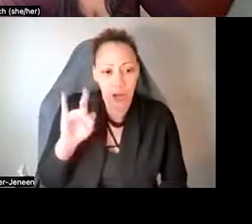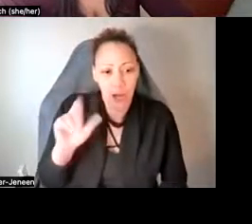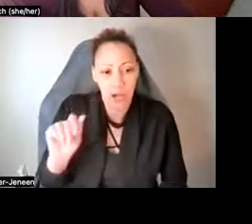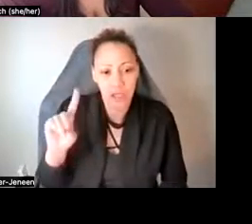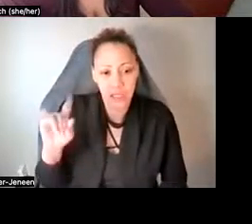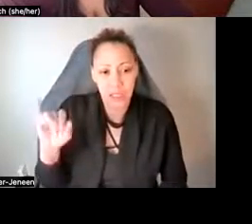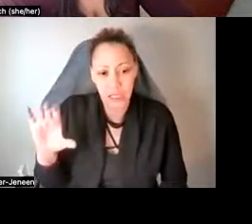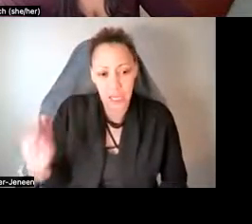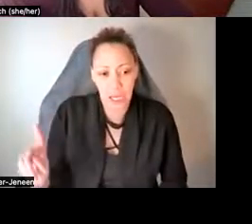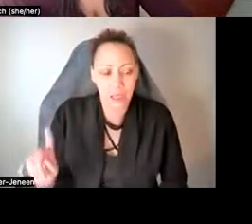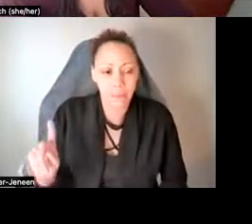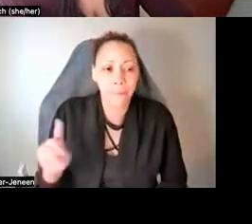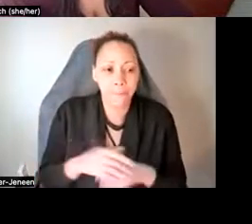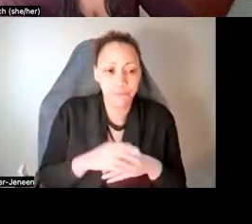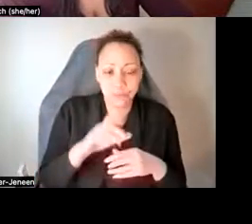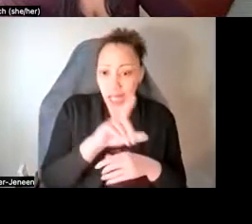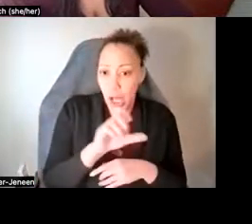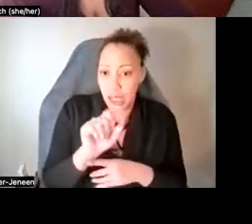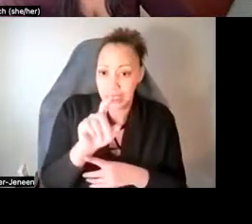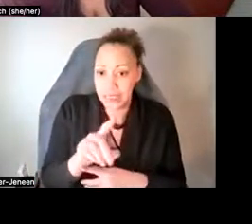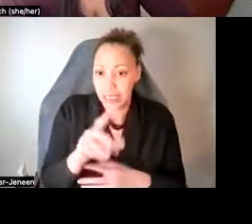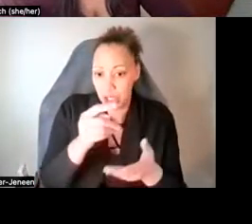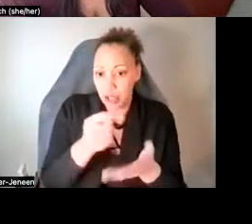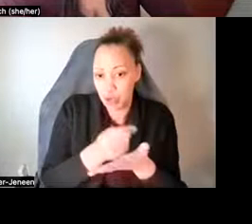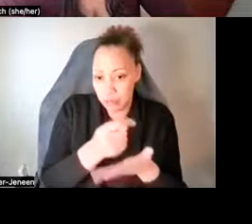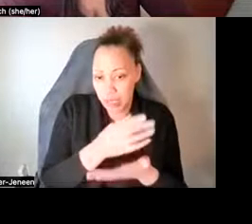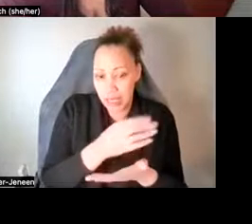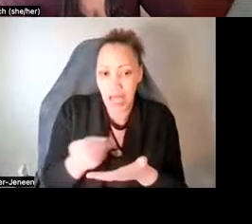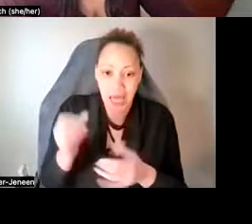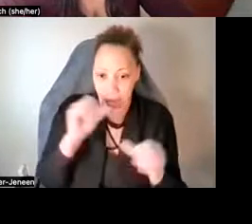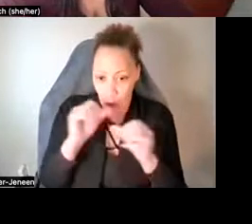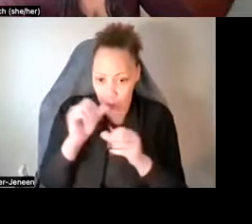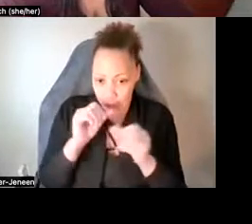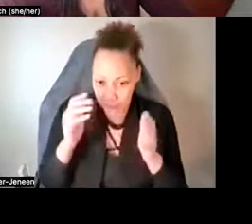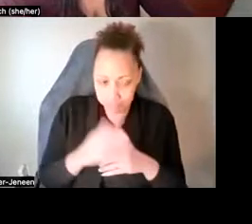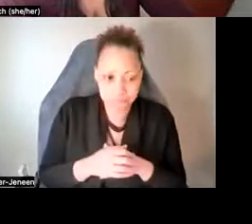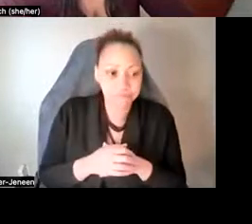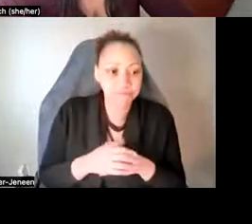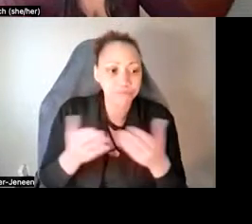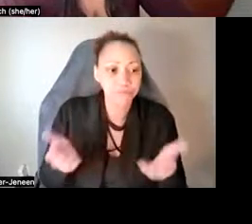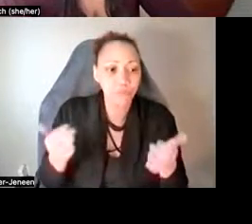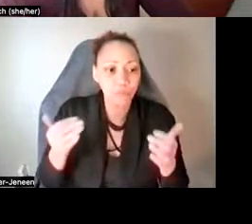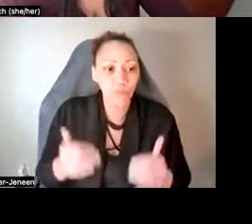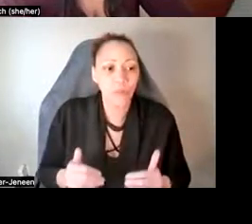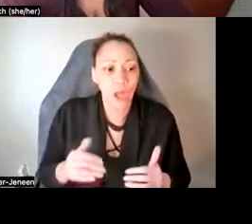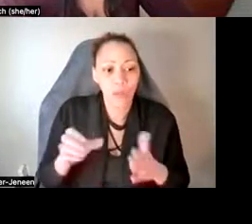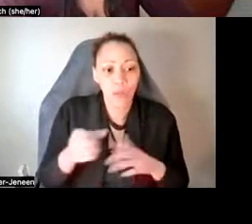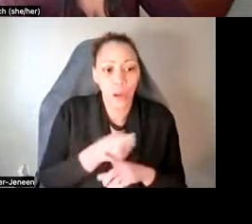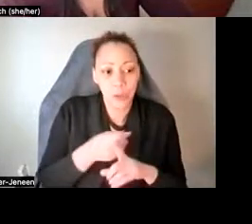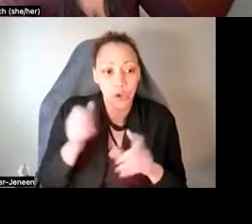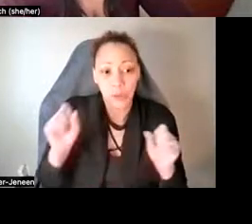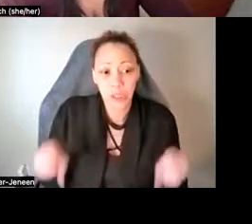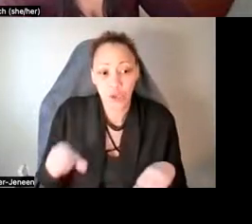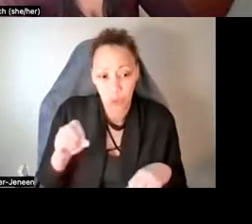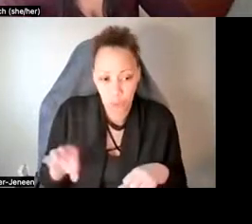looks at the history of LSD treatment for alcoholism, um, the abuse potential for medical psilocybin, according to the eight factors